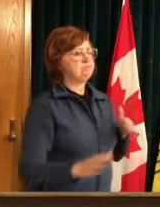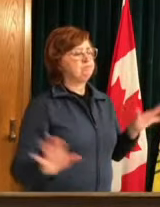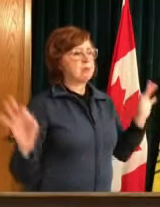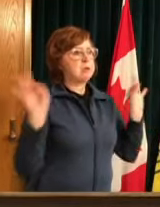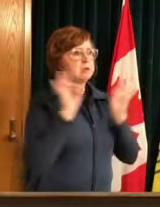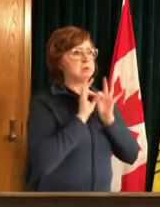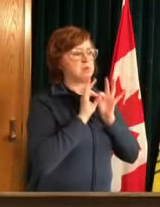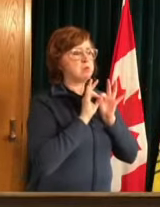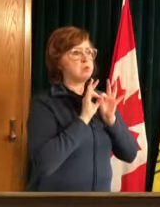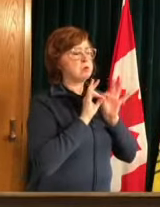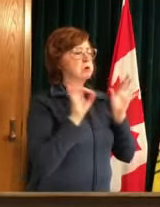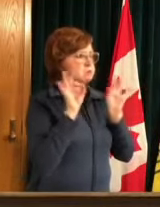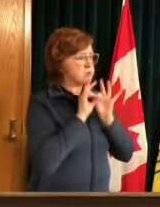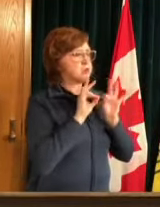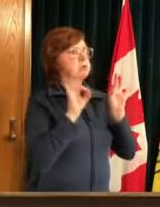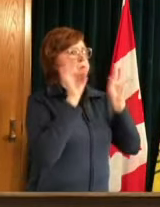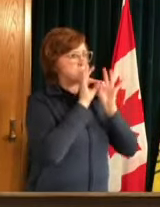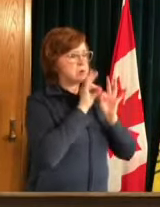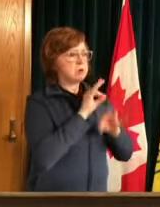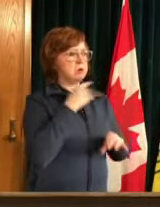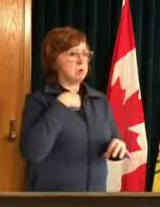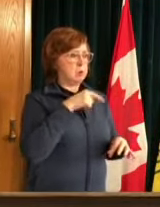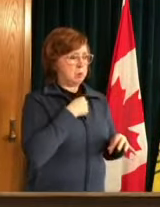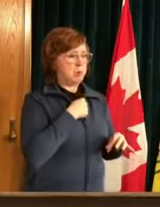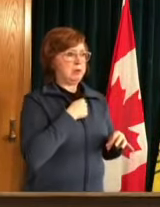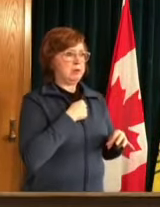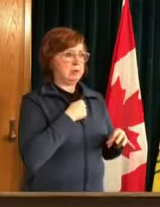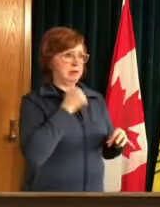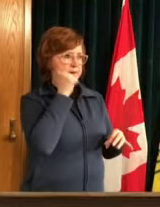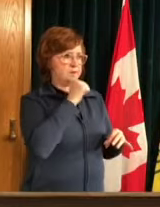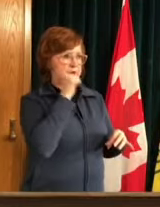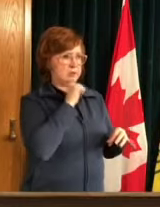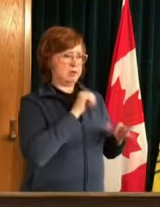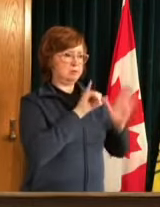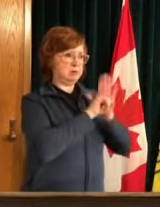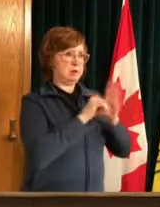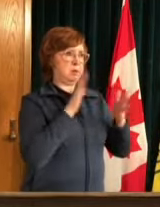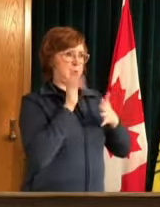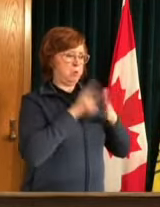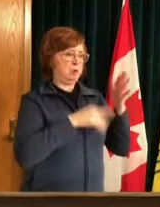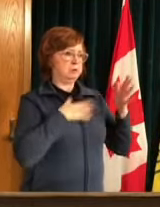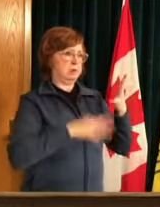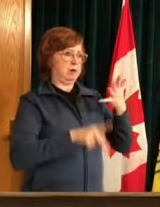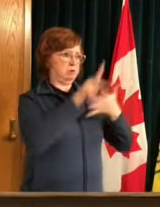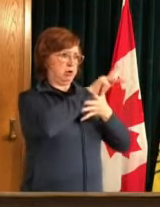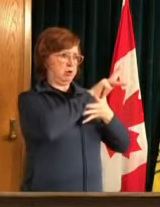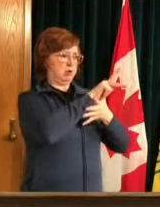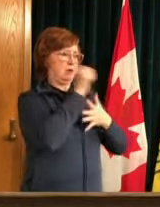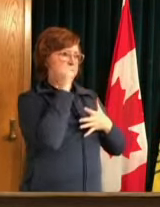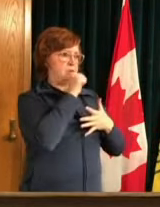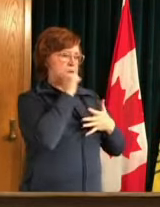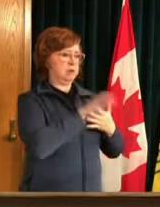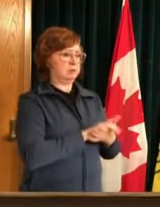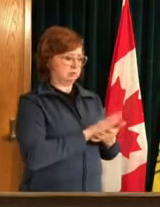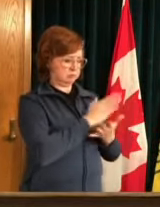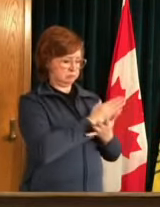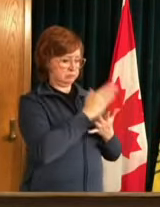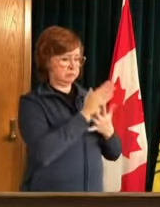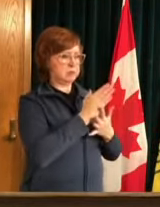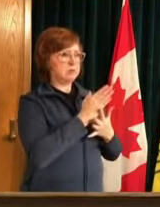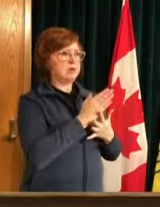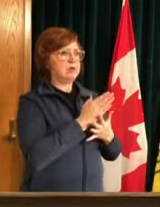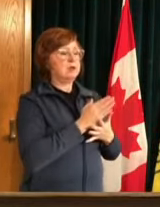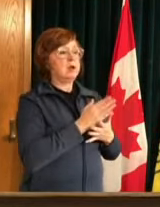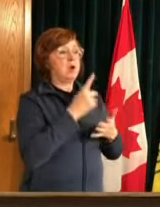prioritize um our actions uh each and every day the second thing i would encourage saskatchewan people to do is as soon as you're eligible uh by